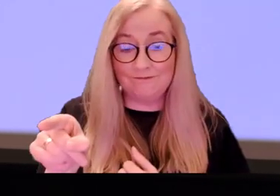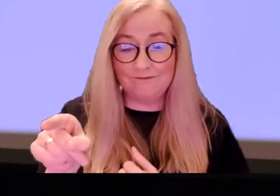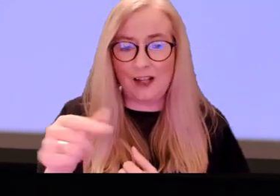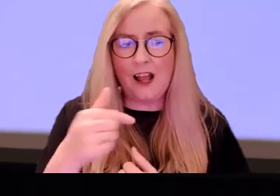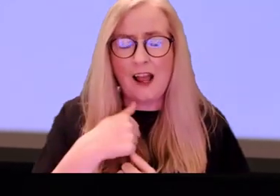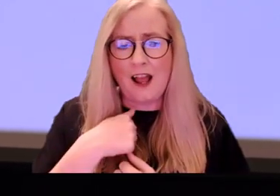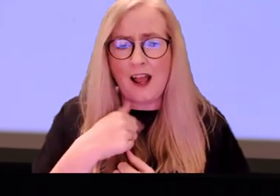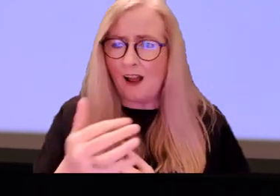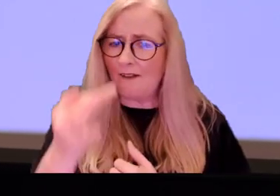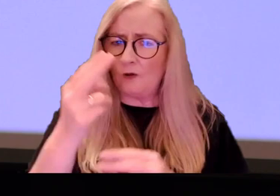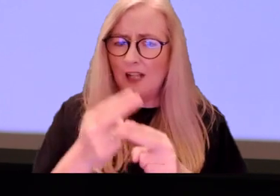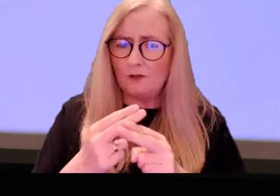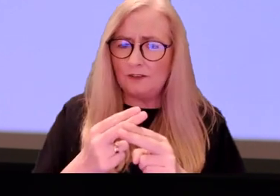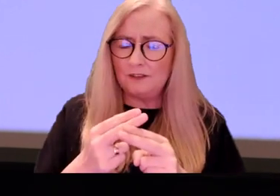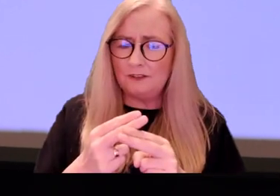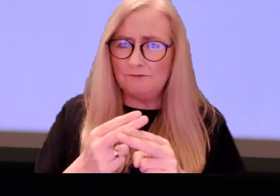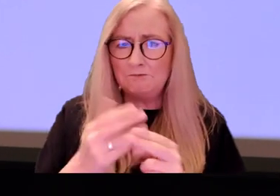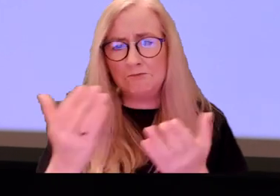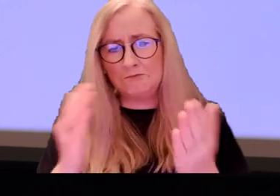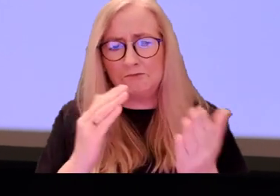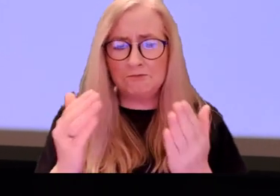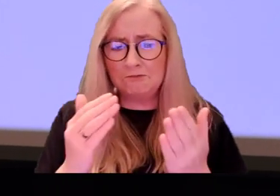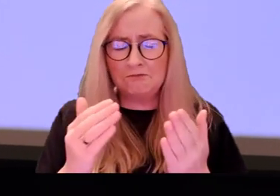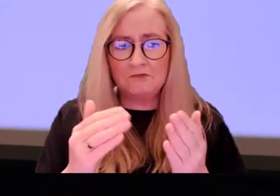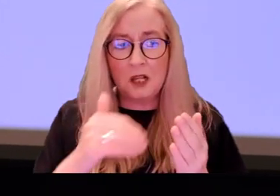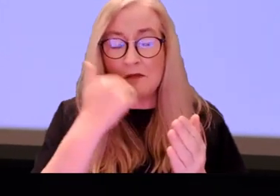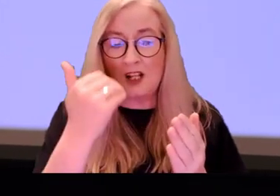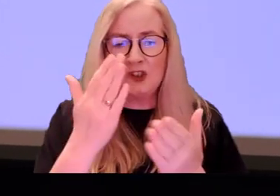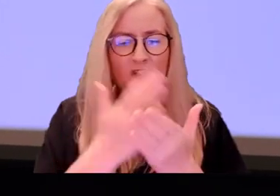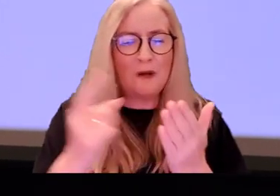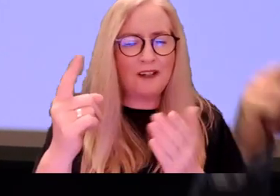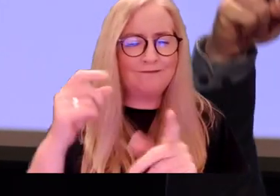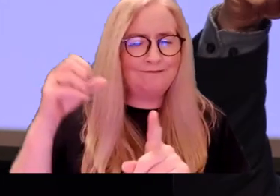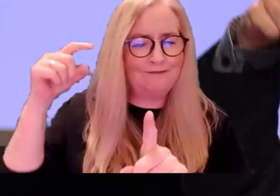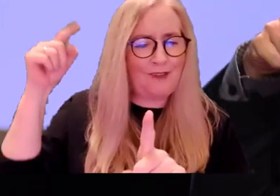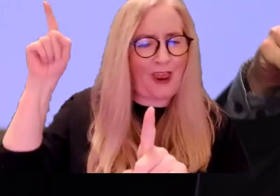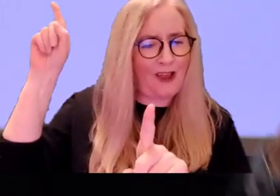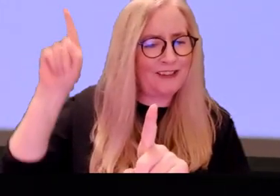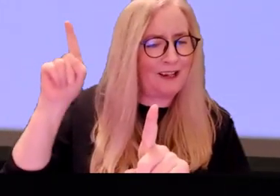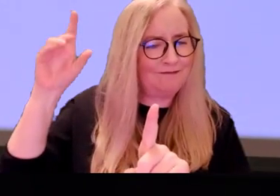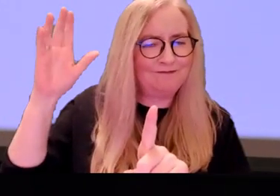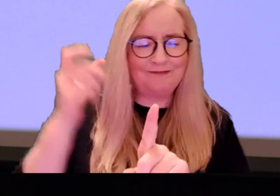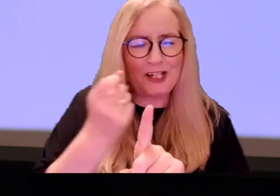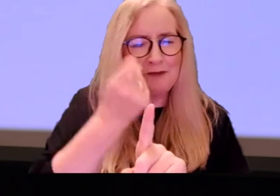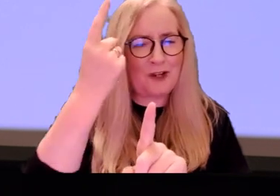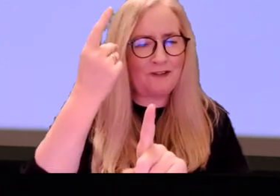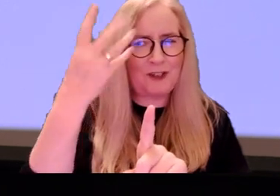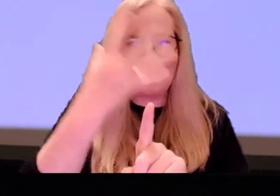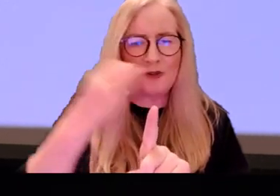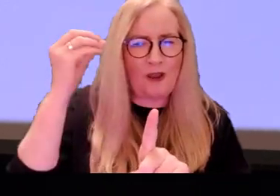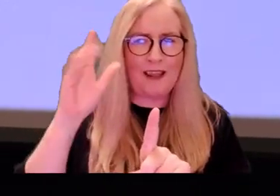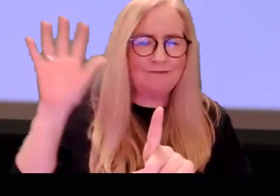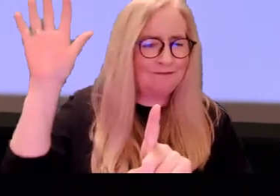And I found that out probably because someone's looking down. There's a spirit,